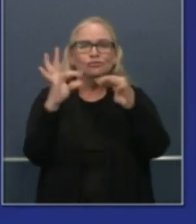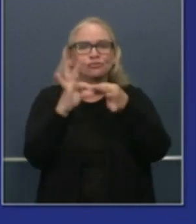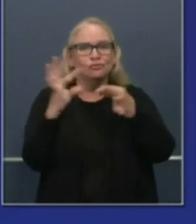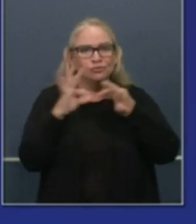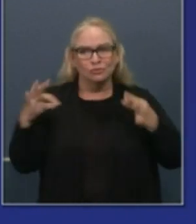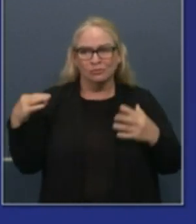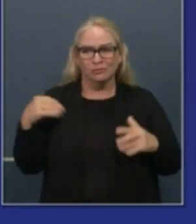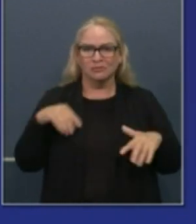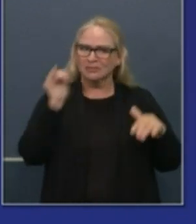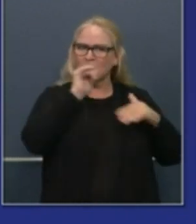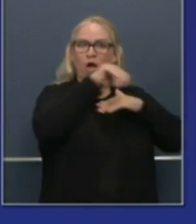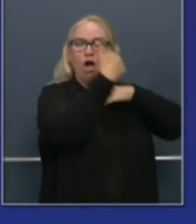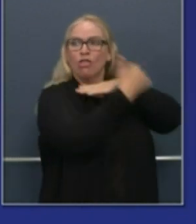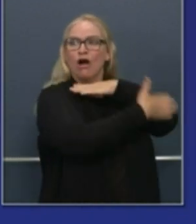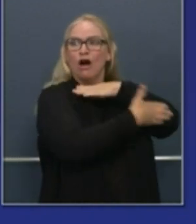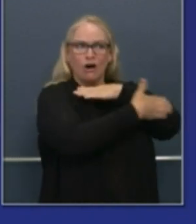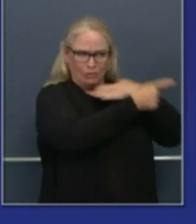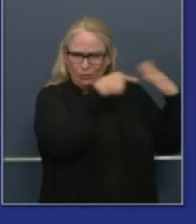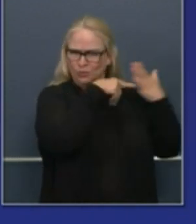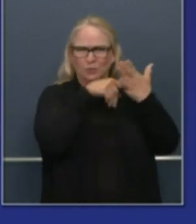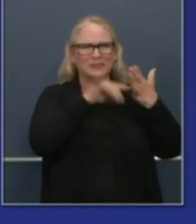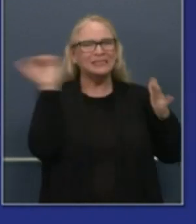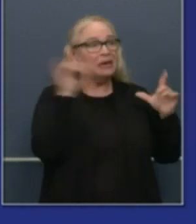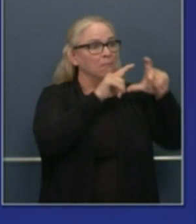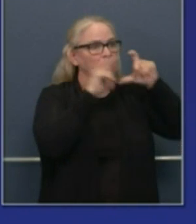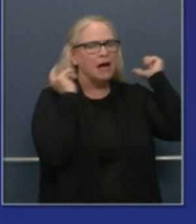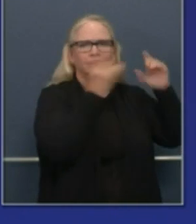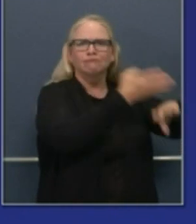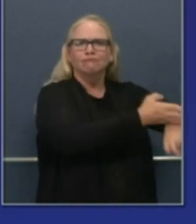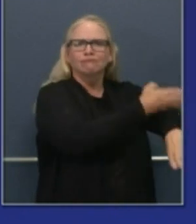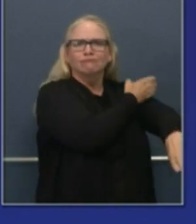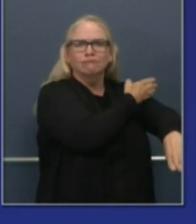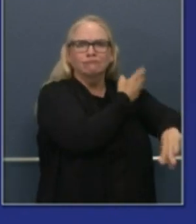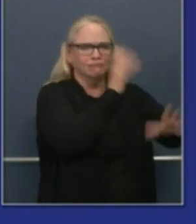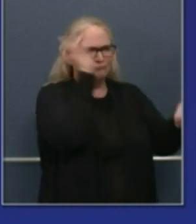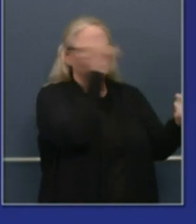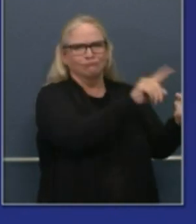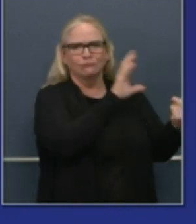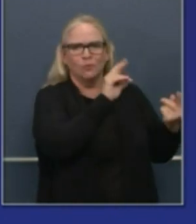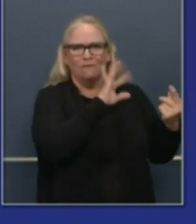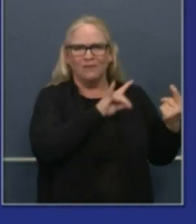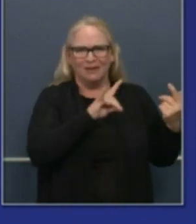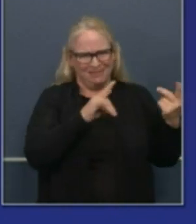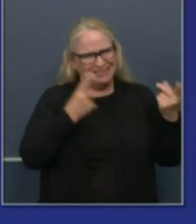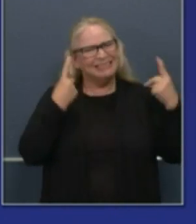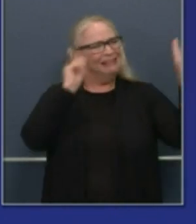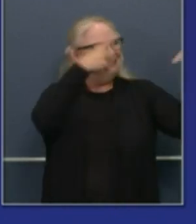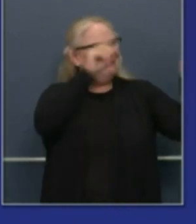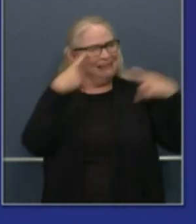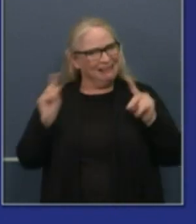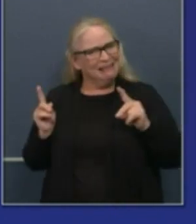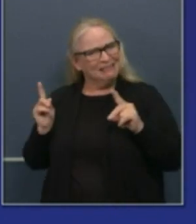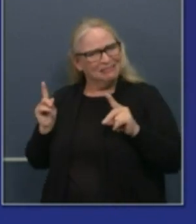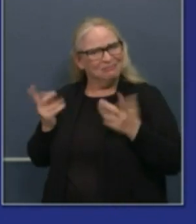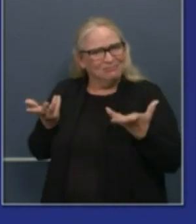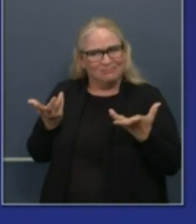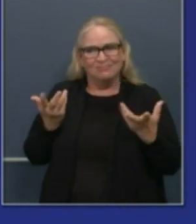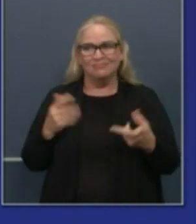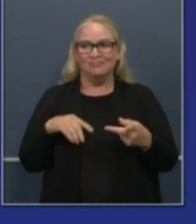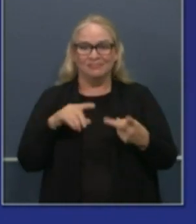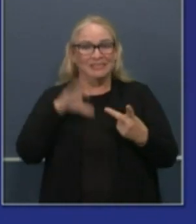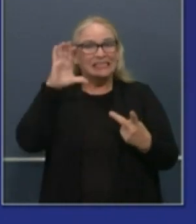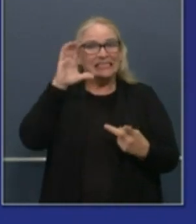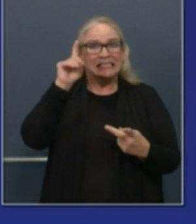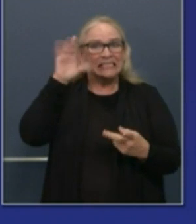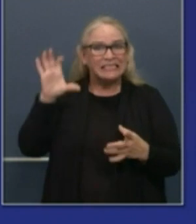and potency of wearing face coverings to mitigate the spread of this disease. recommendations now from the CDC clarifying that